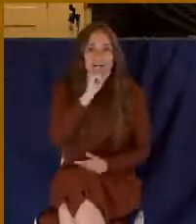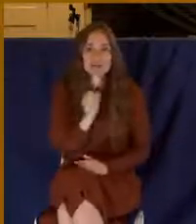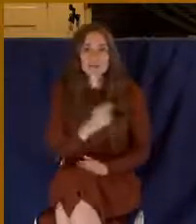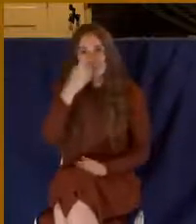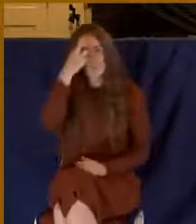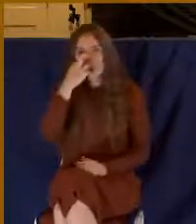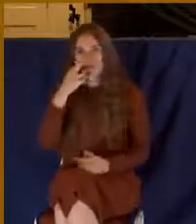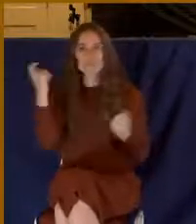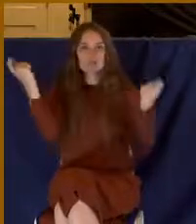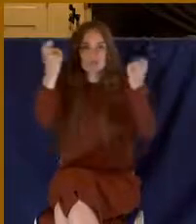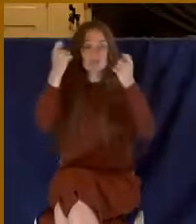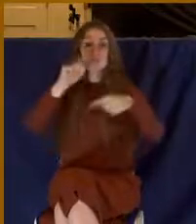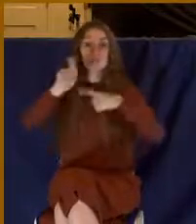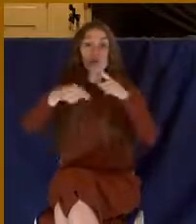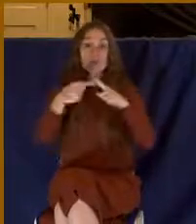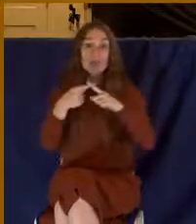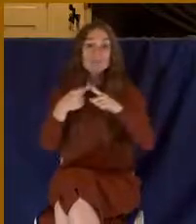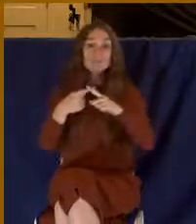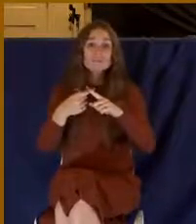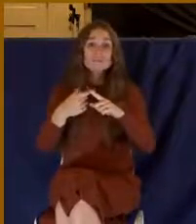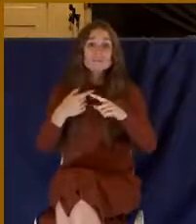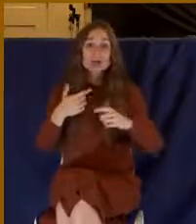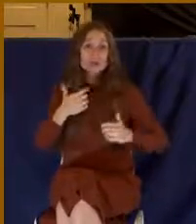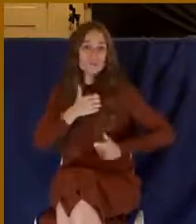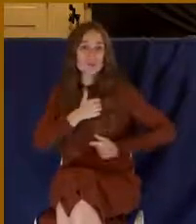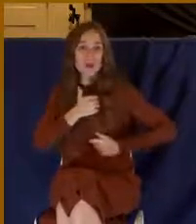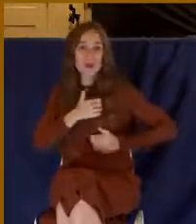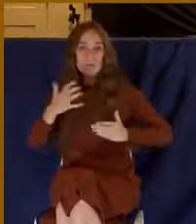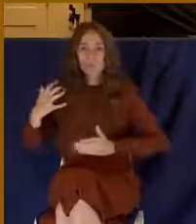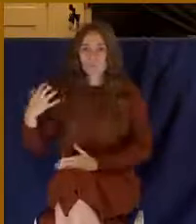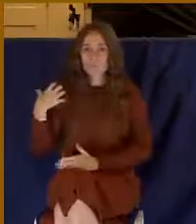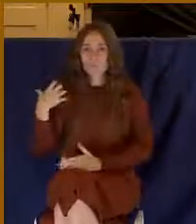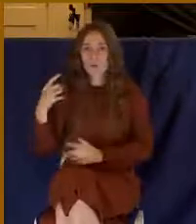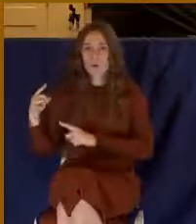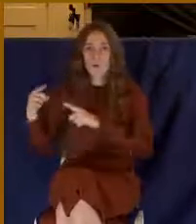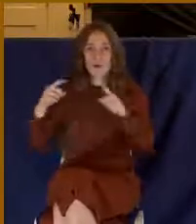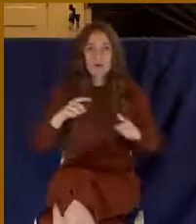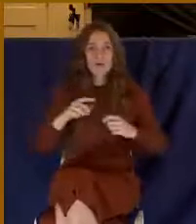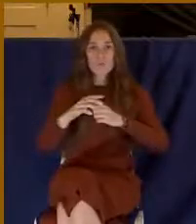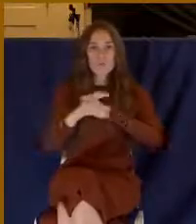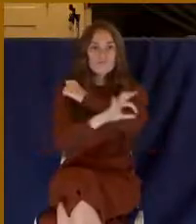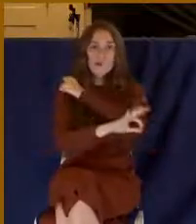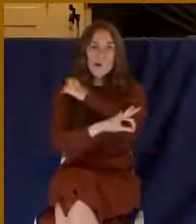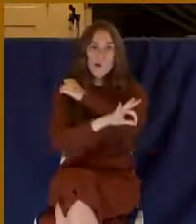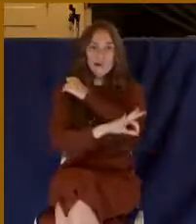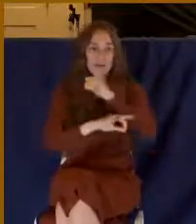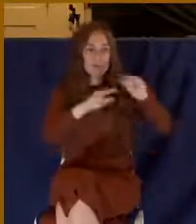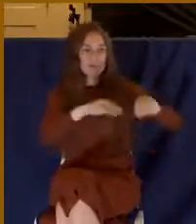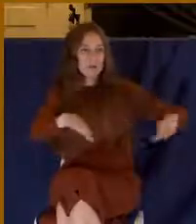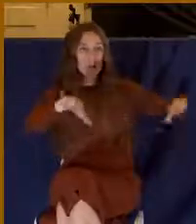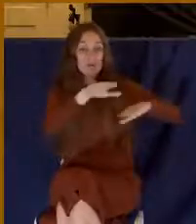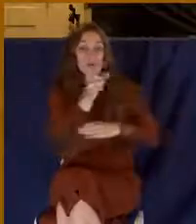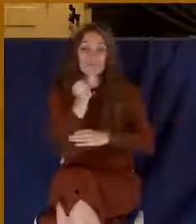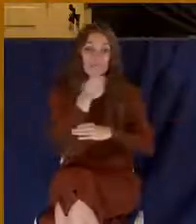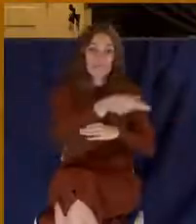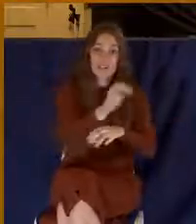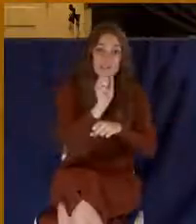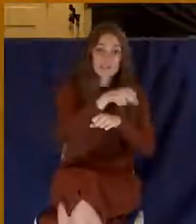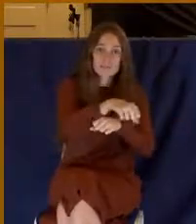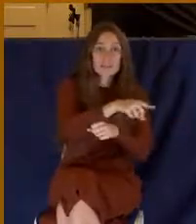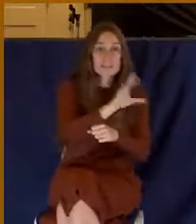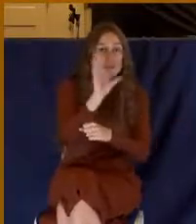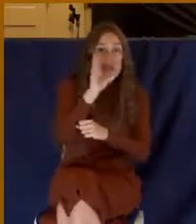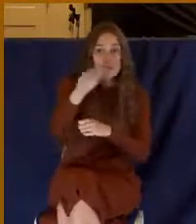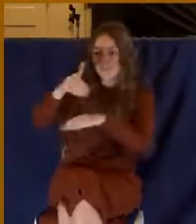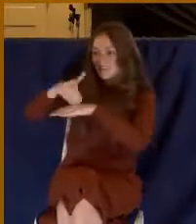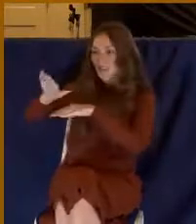a victory, when a general went on foreign soil, he had a major victory. He would send back word to the city of Rome and a herald with his dispatch and he would run